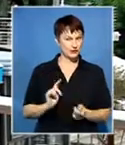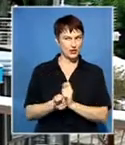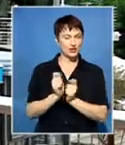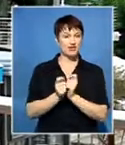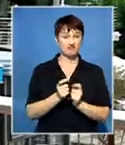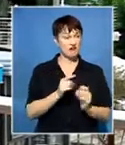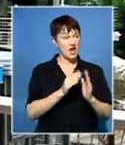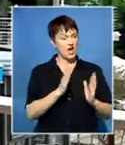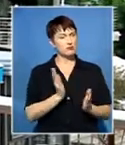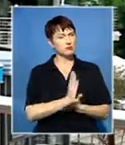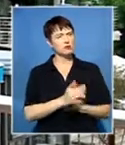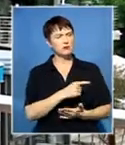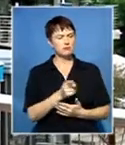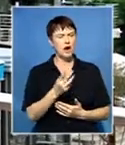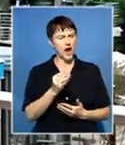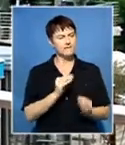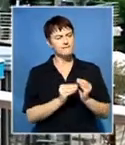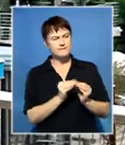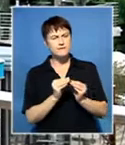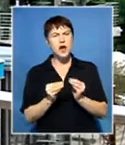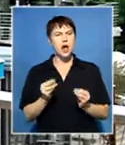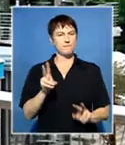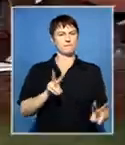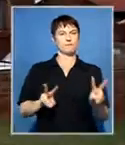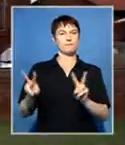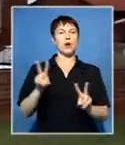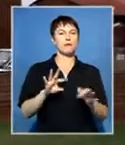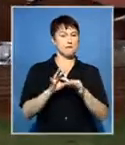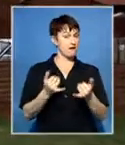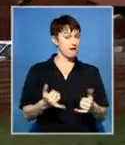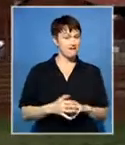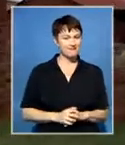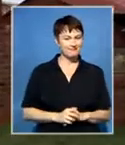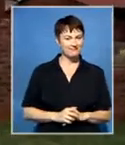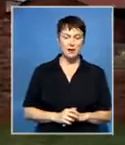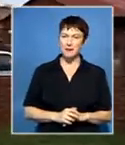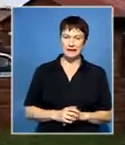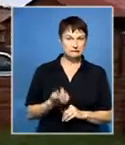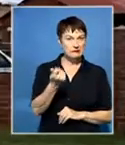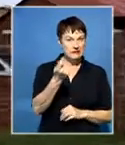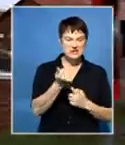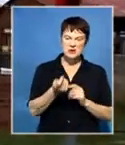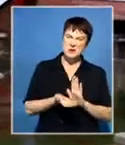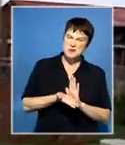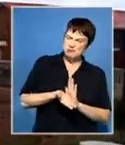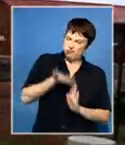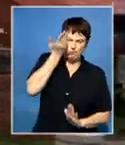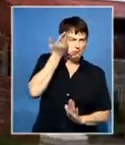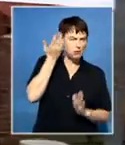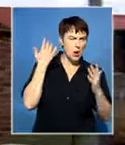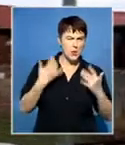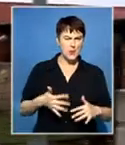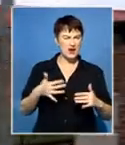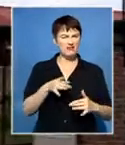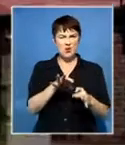been renovated into more bigger and modern homes. Yet prices have skyrocketed for the most